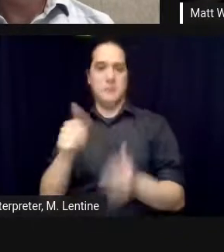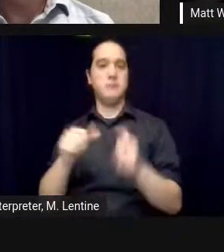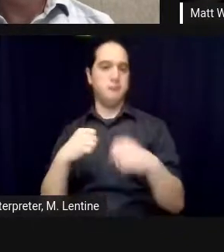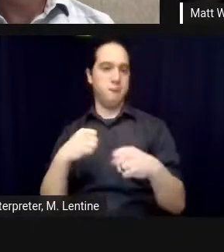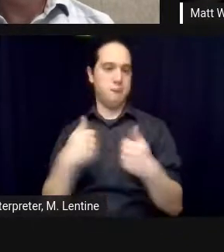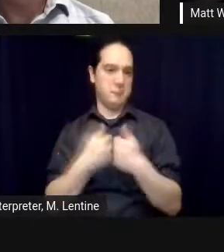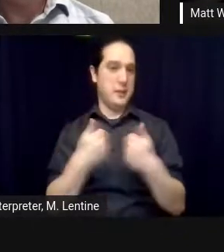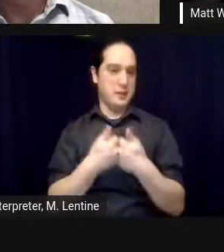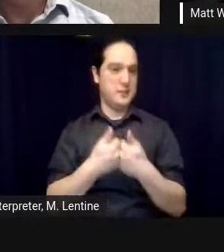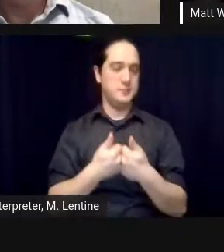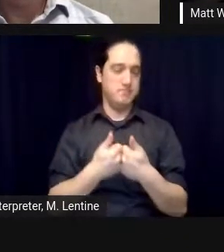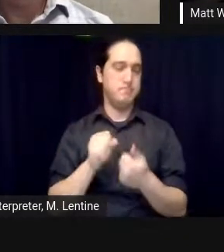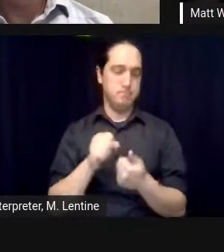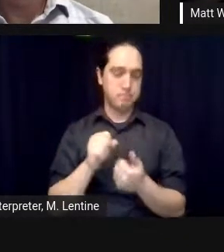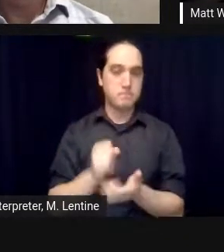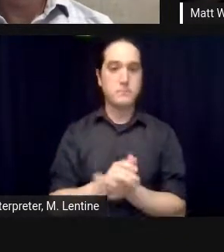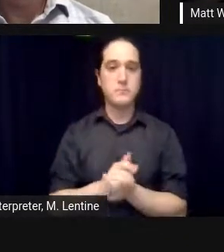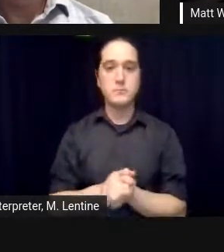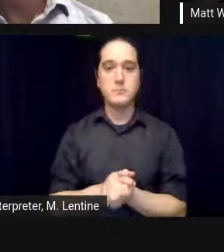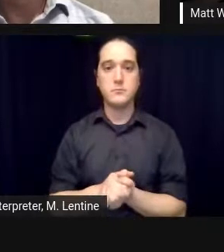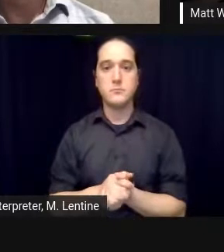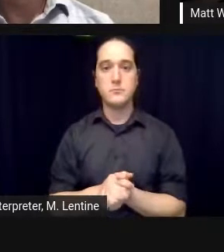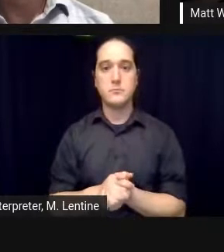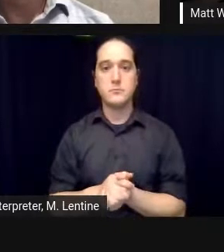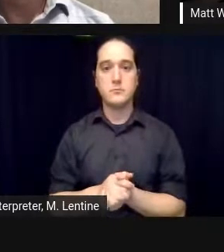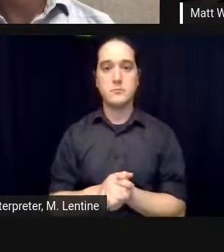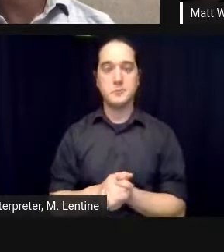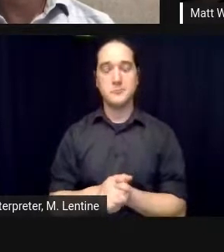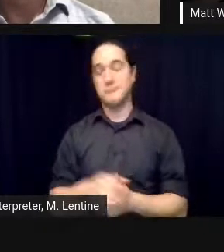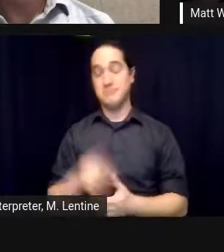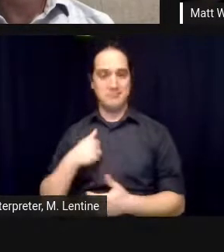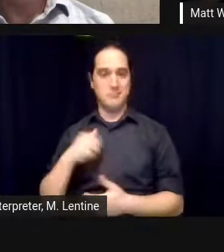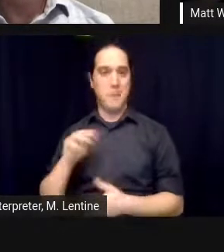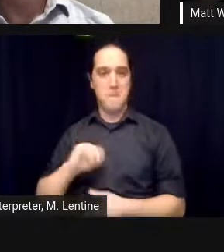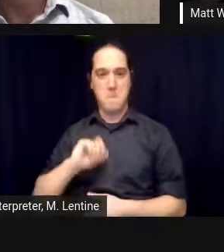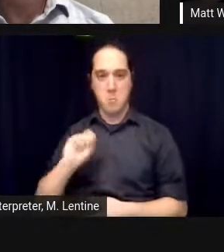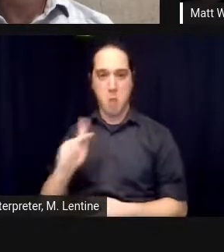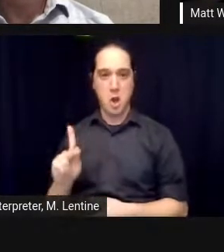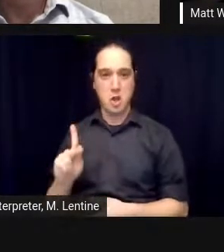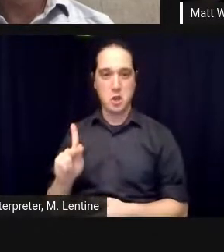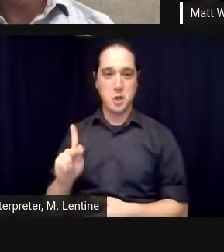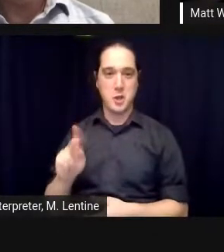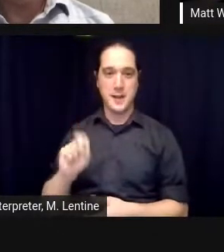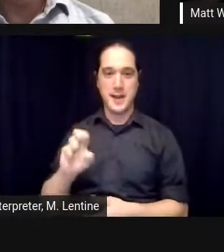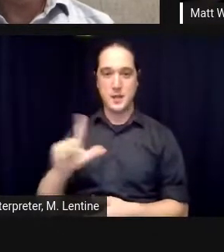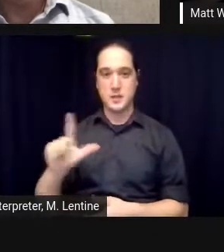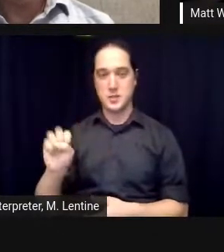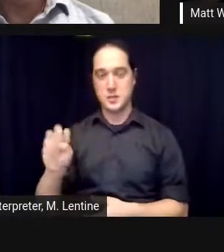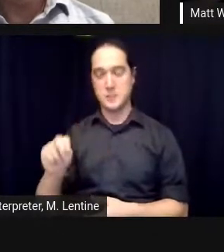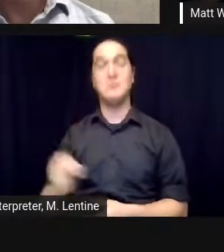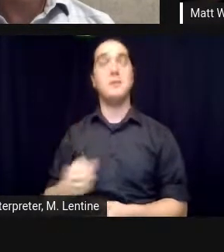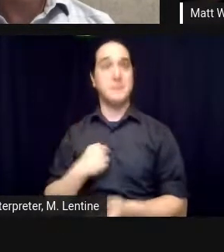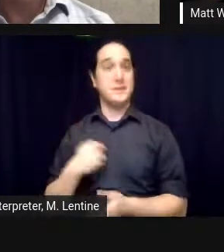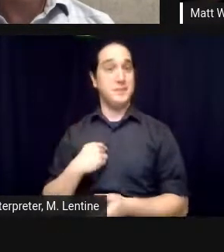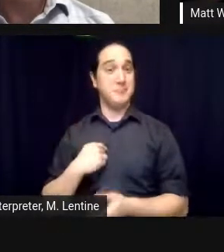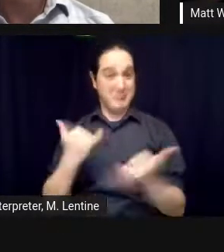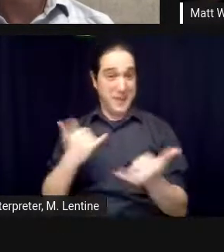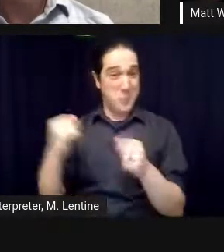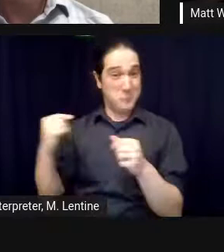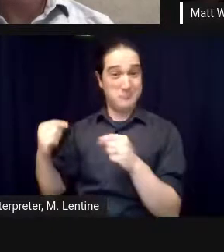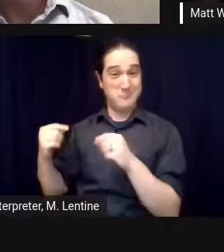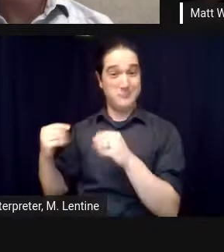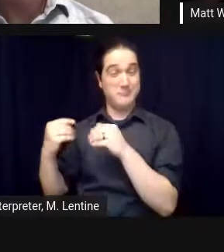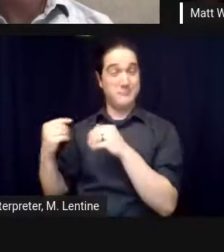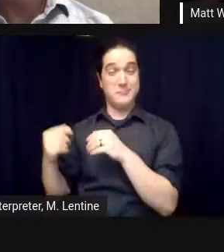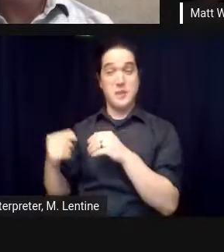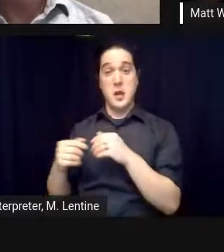that seriously 25 years later i'm still digesting uh what it was like and what it meant to be a biospherian